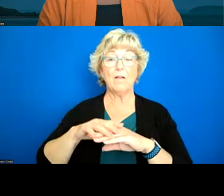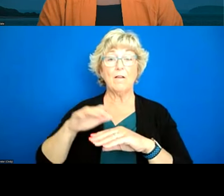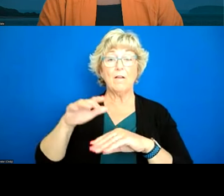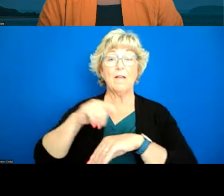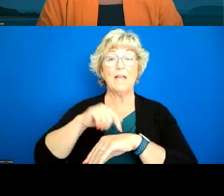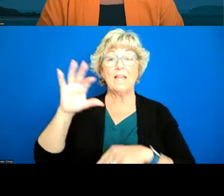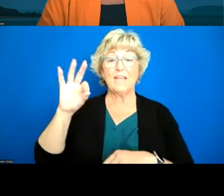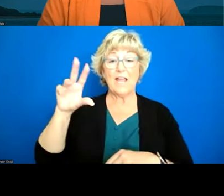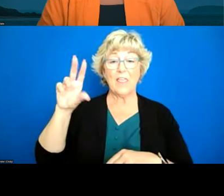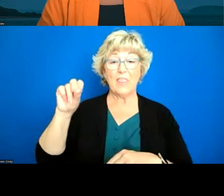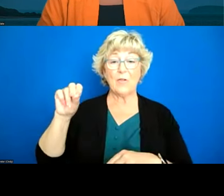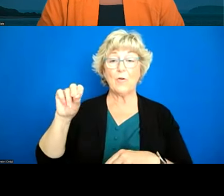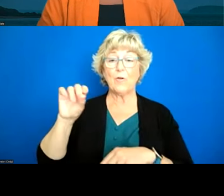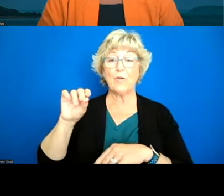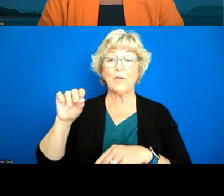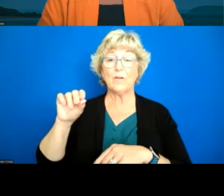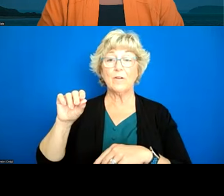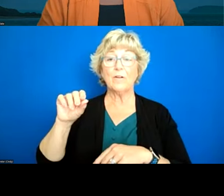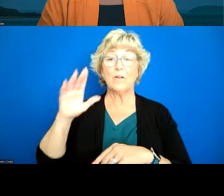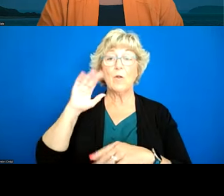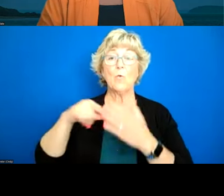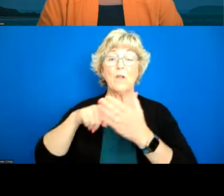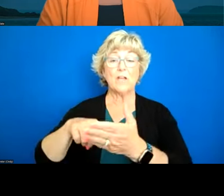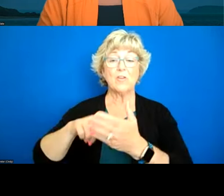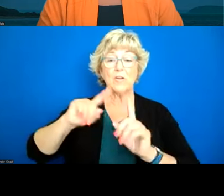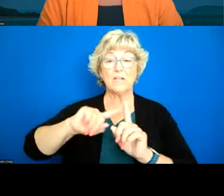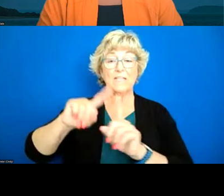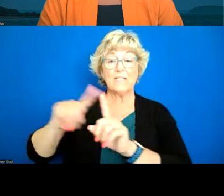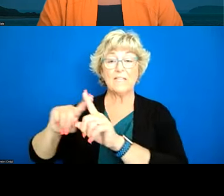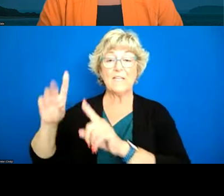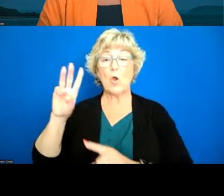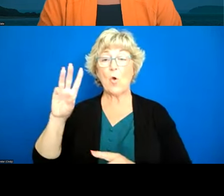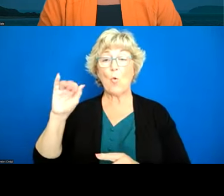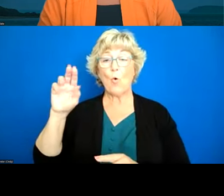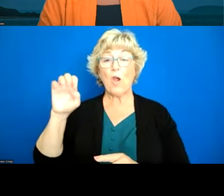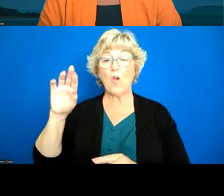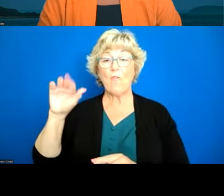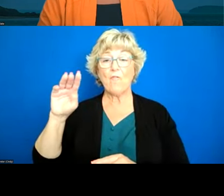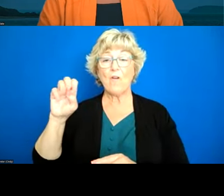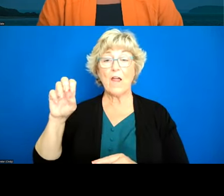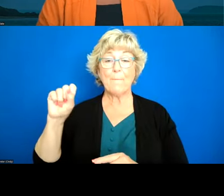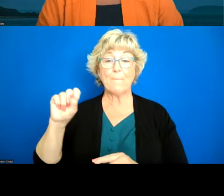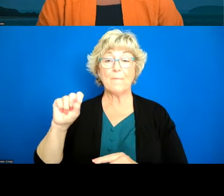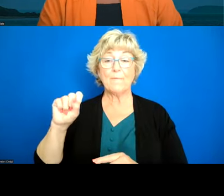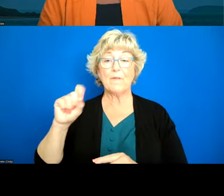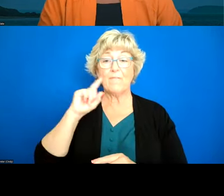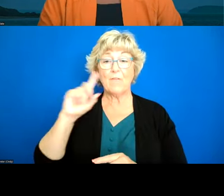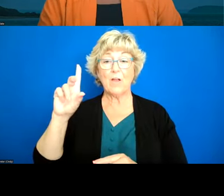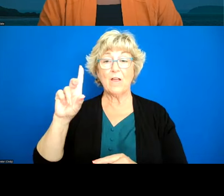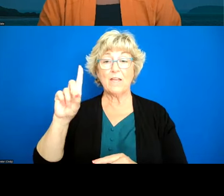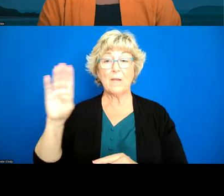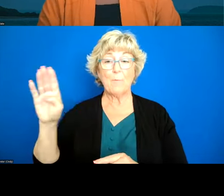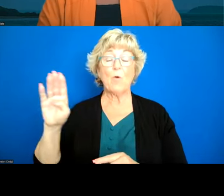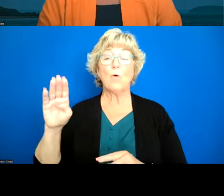showing actually our wire frames for the dashboard which is really just the two-dimensional um screenshots